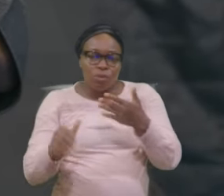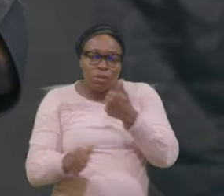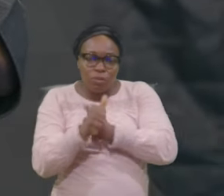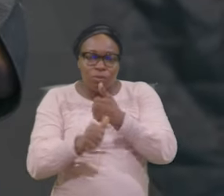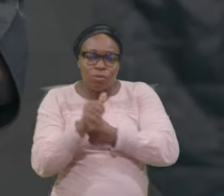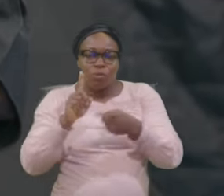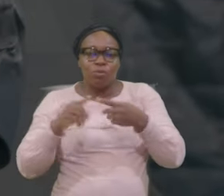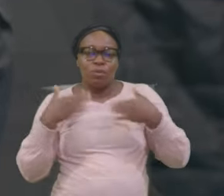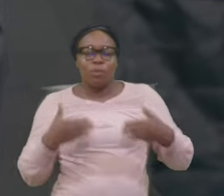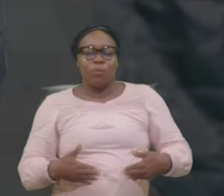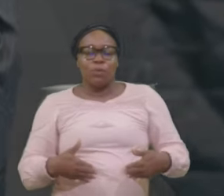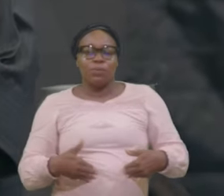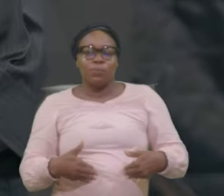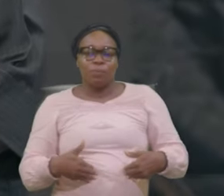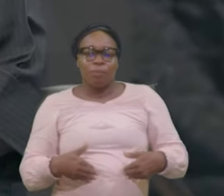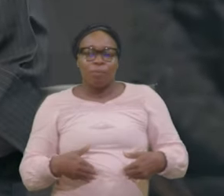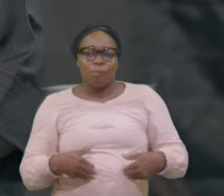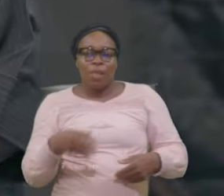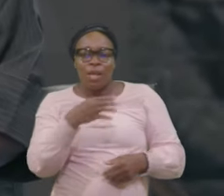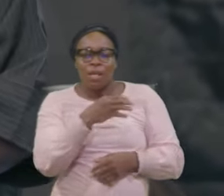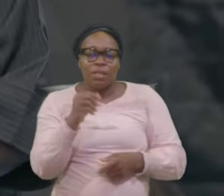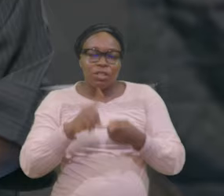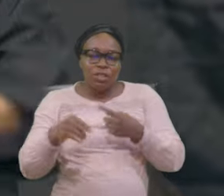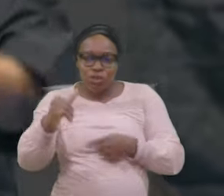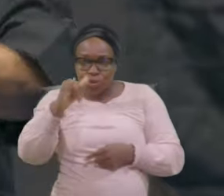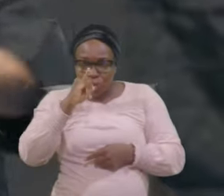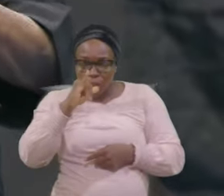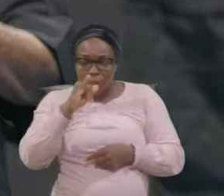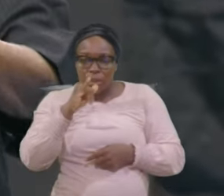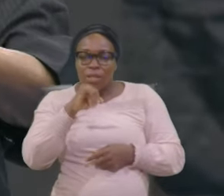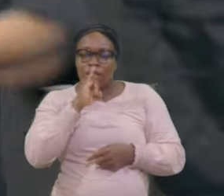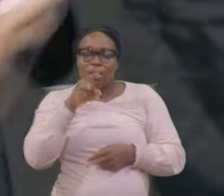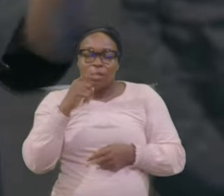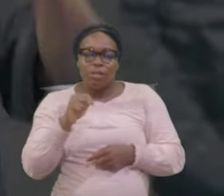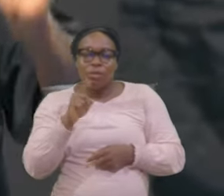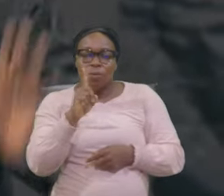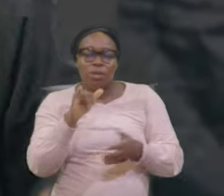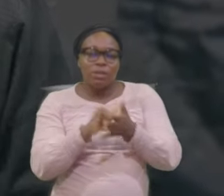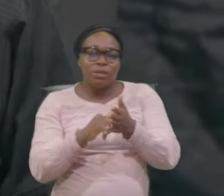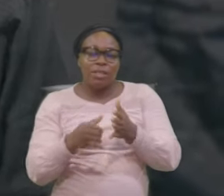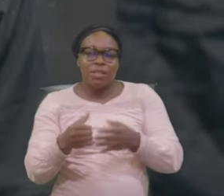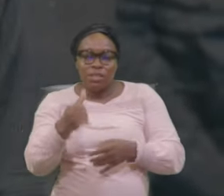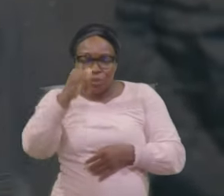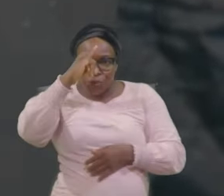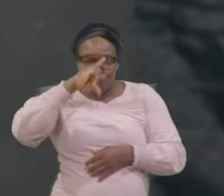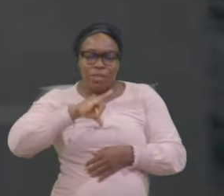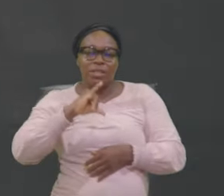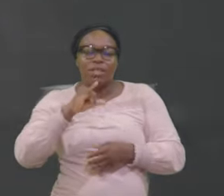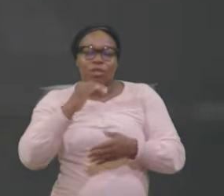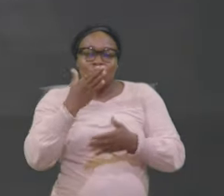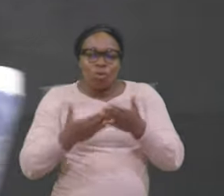And the drink Is drinking Sucking your blood